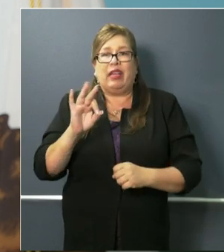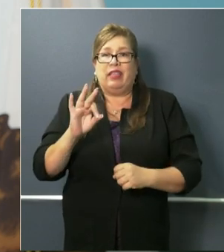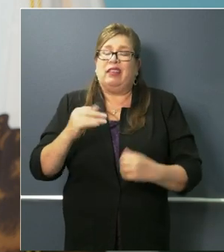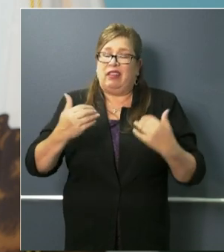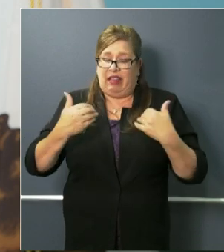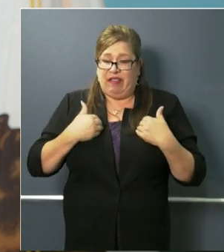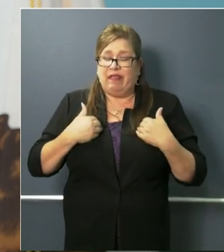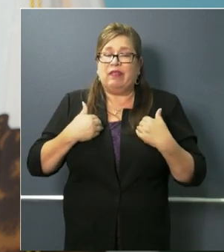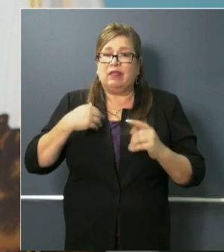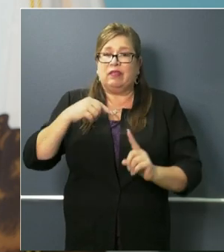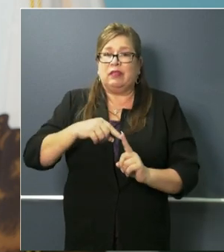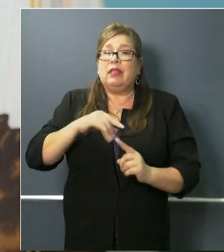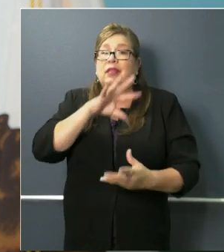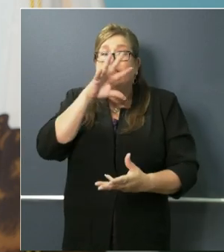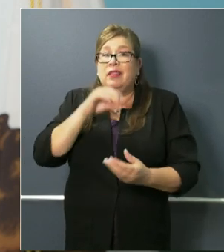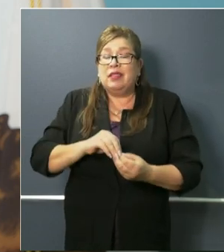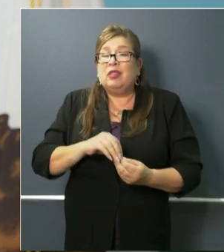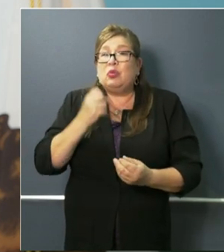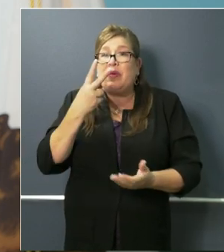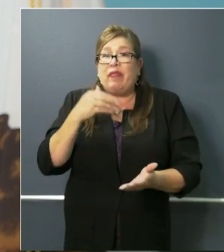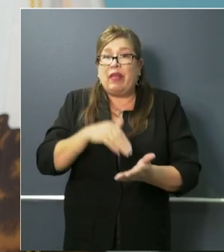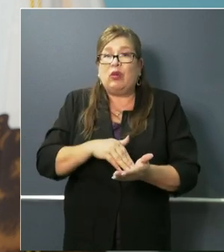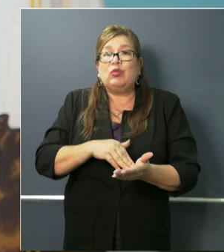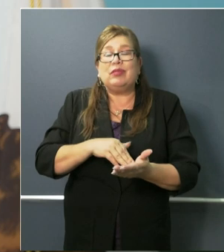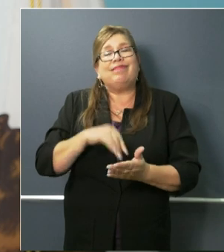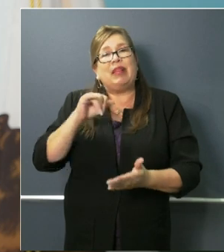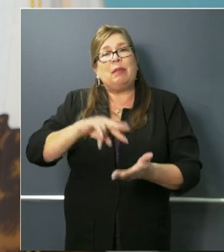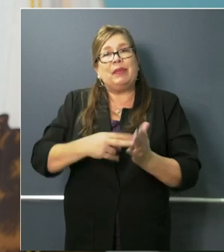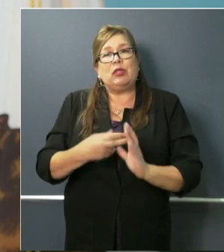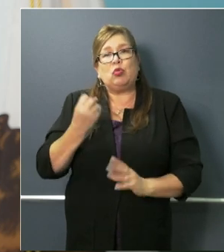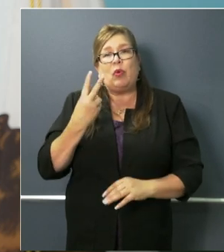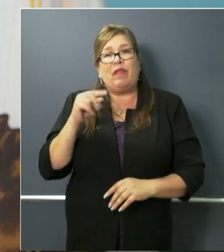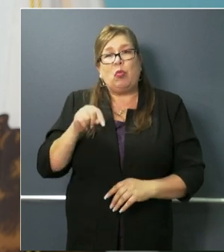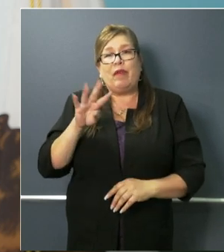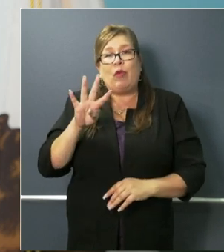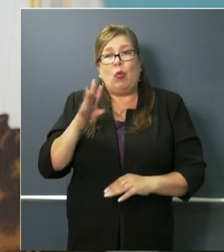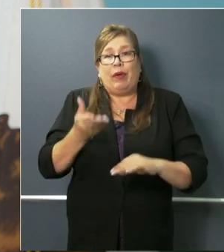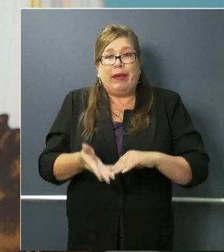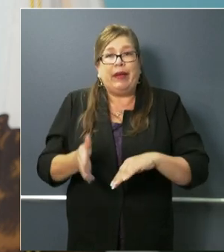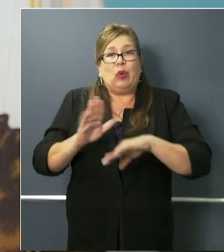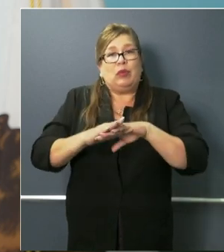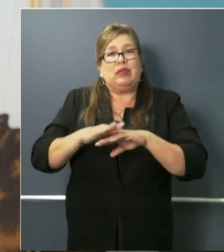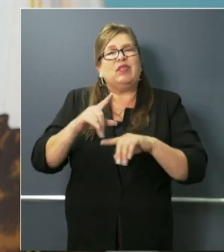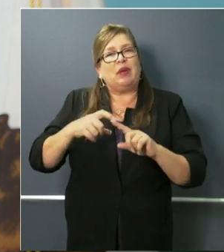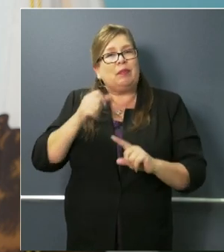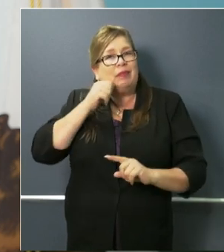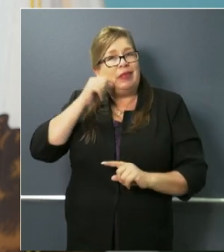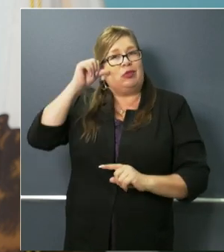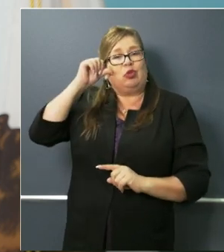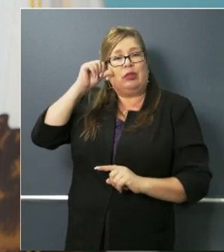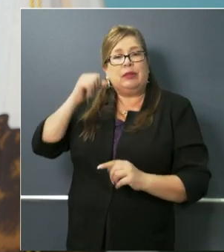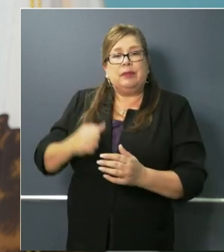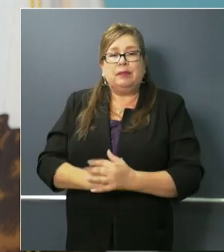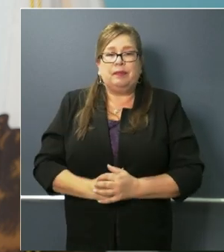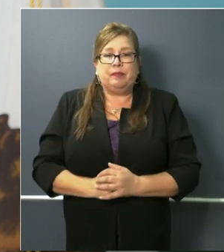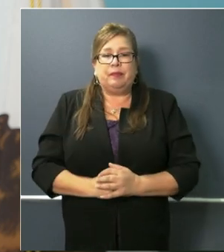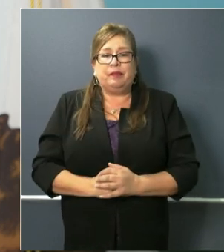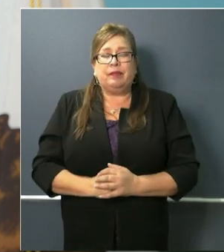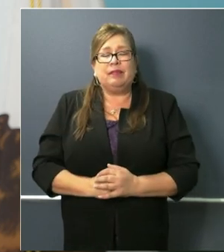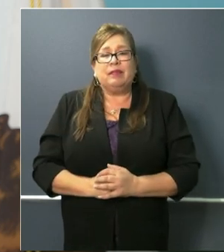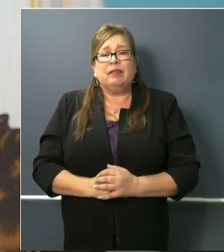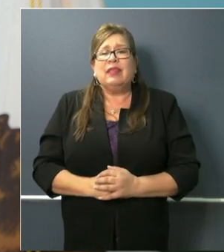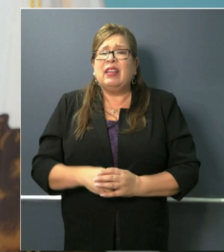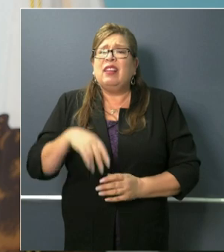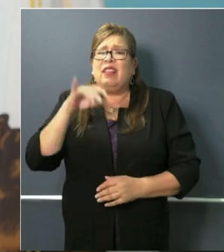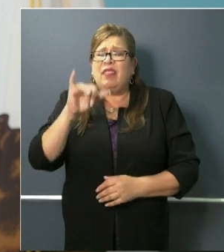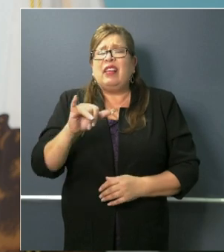of California, and that represents a 12.4% increase over the previous day. And why that's